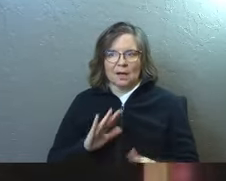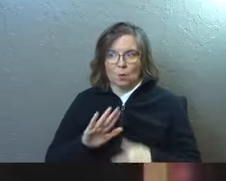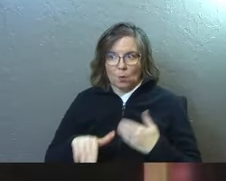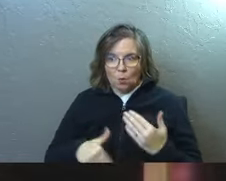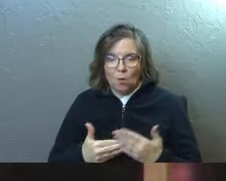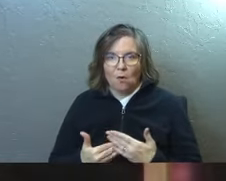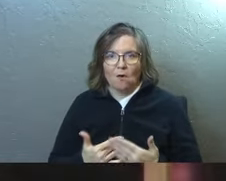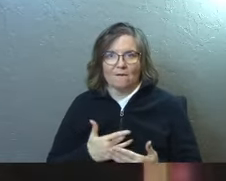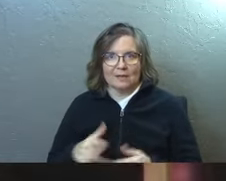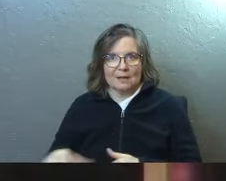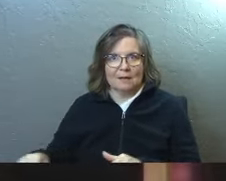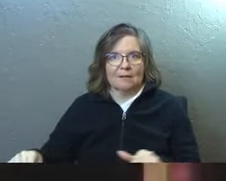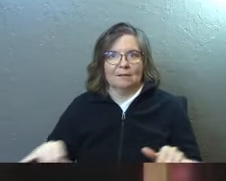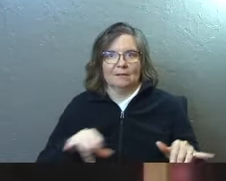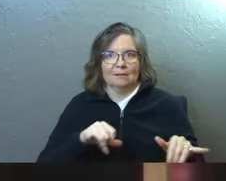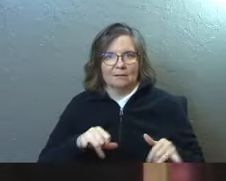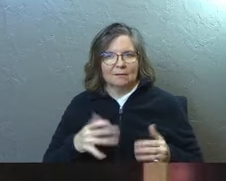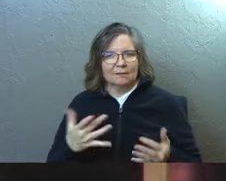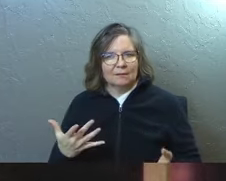all going to feel it.